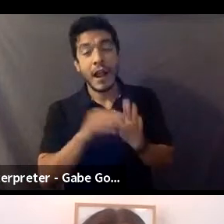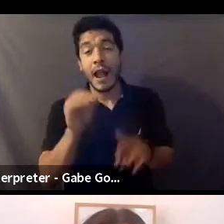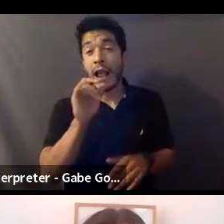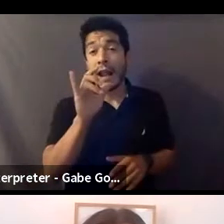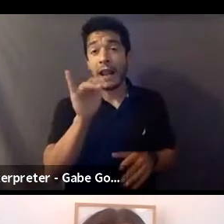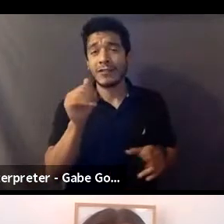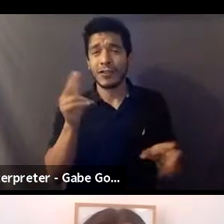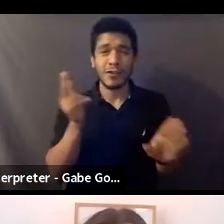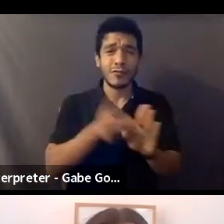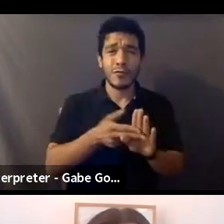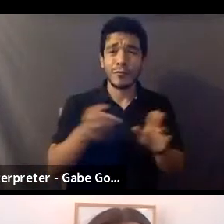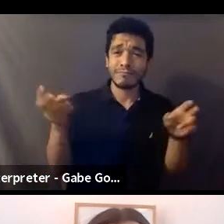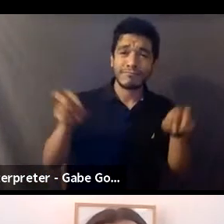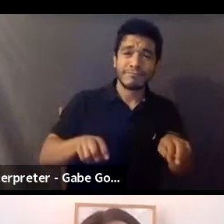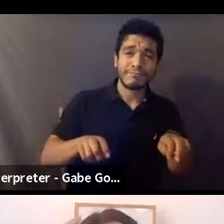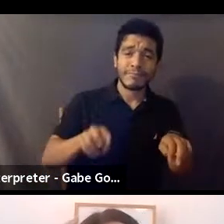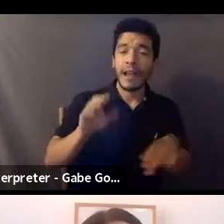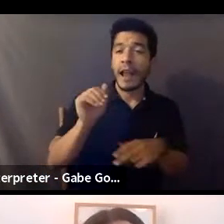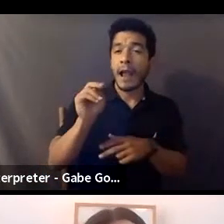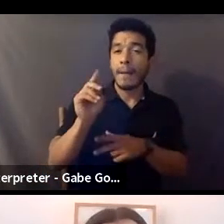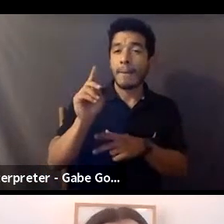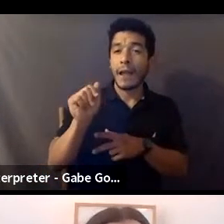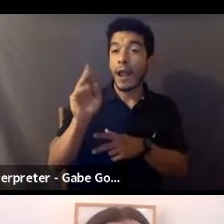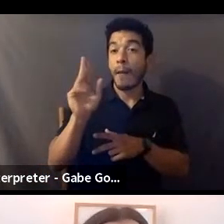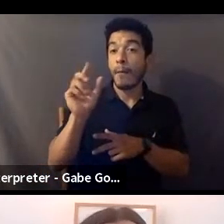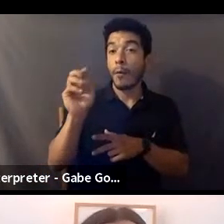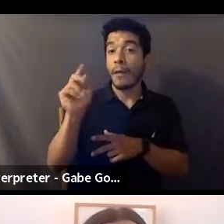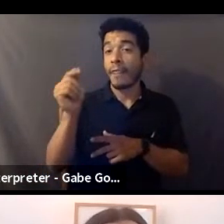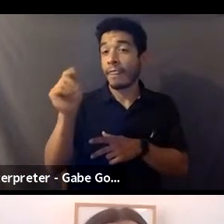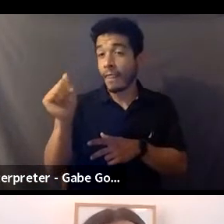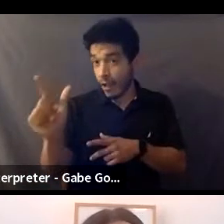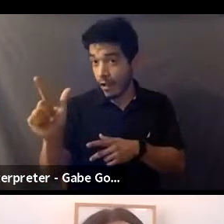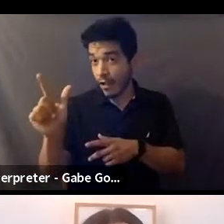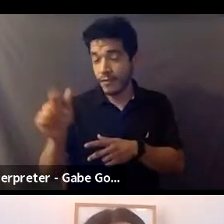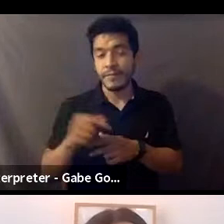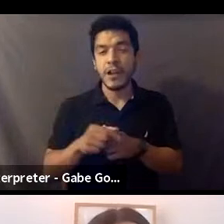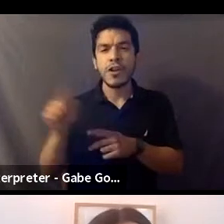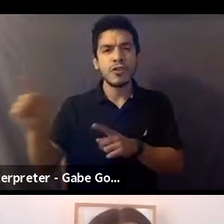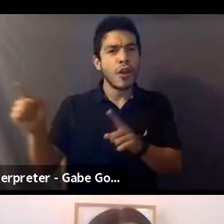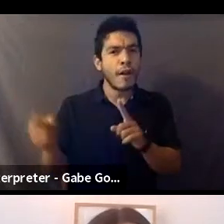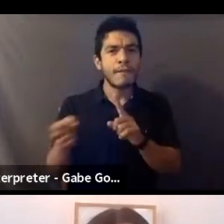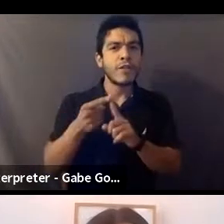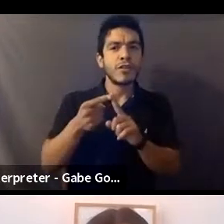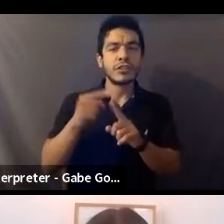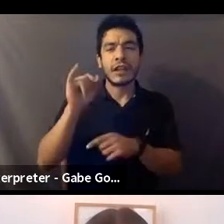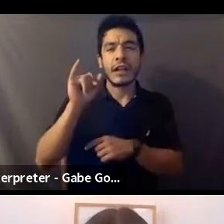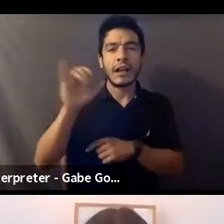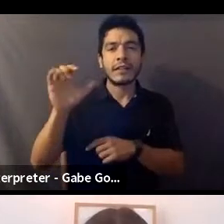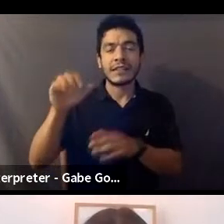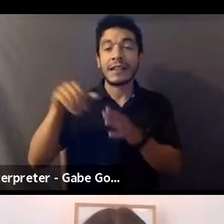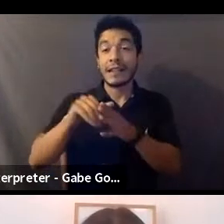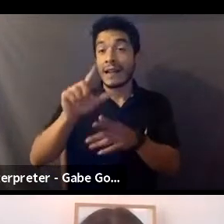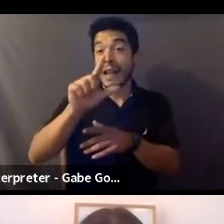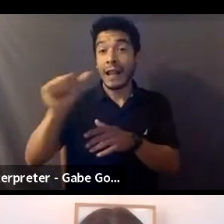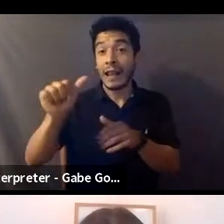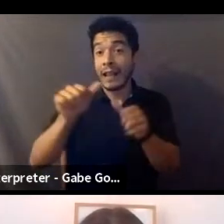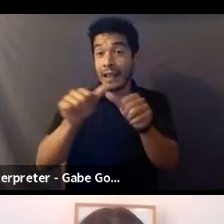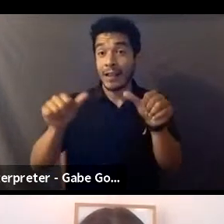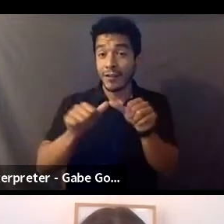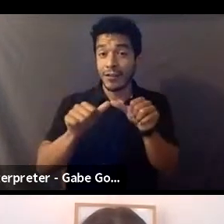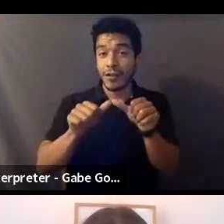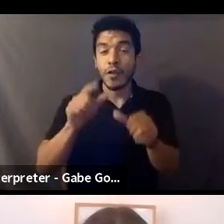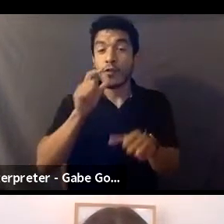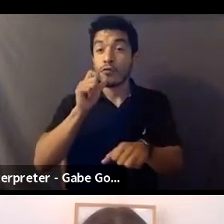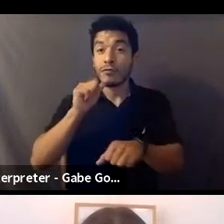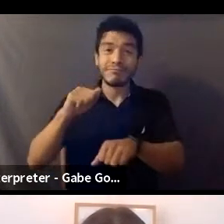Amanda Blumenthal, Amanda Blumenthal, the first intimacy coordinator in Los Angeles, who is the